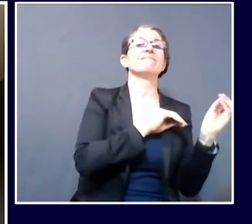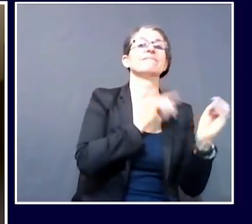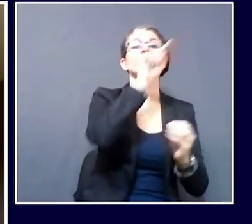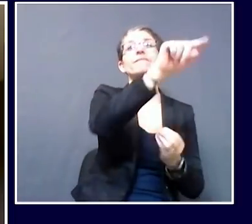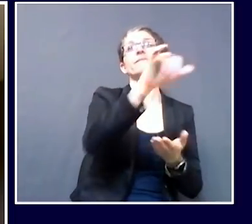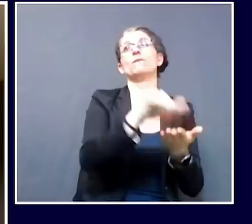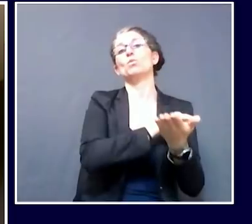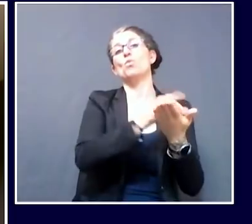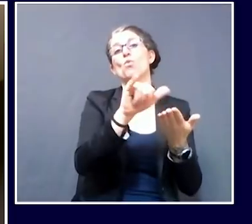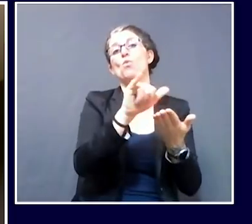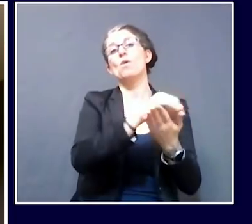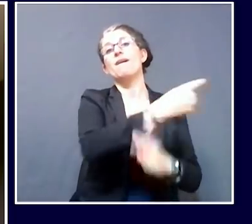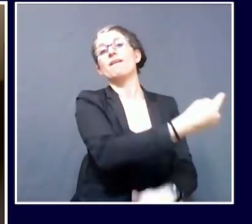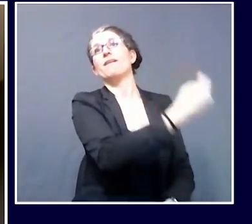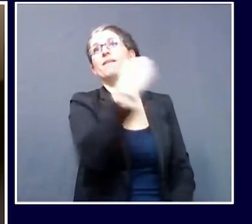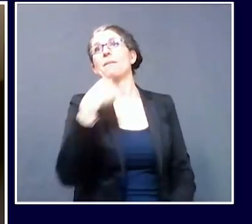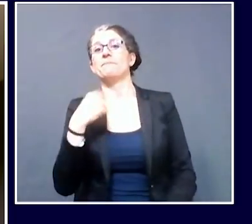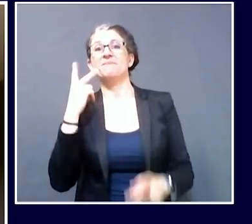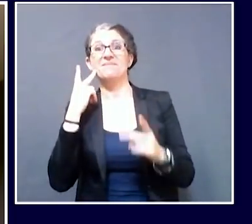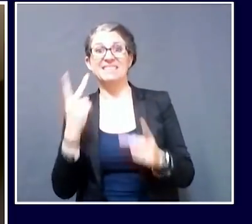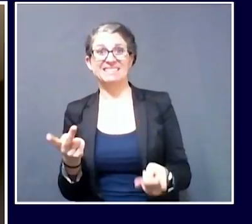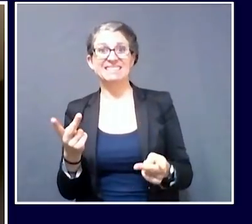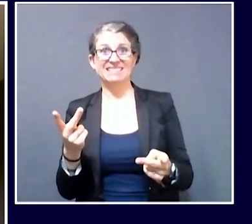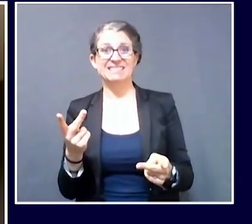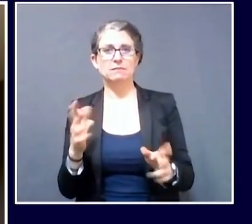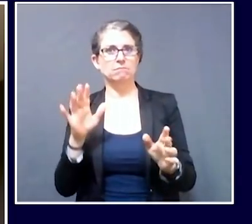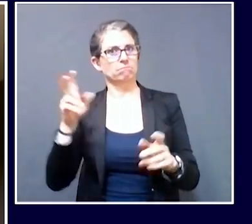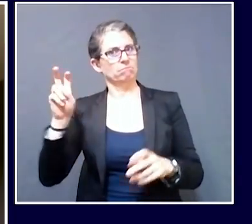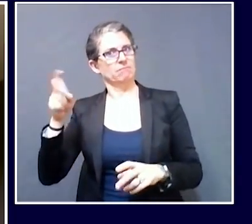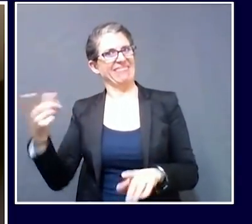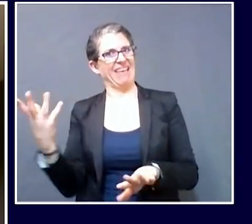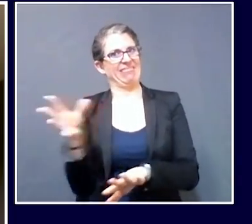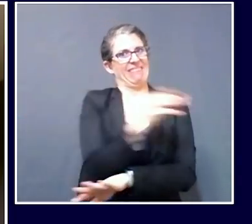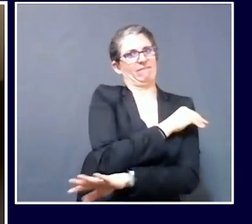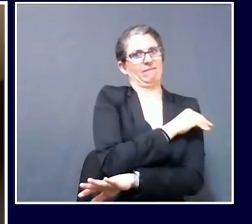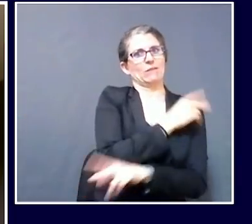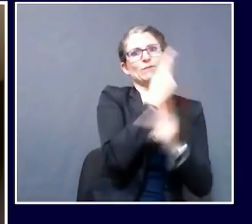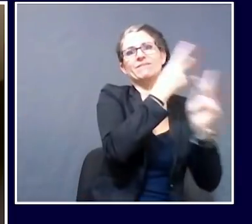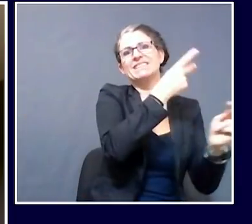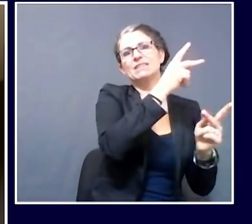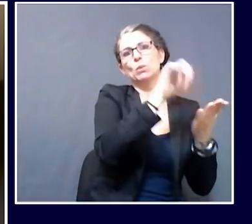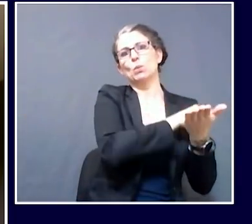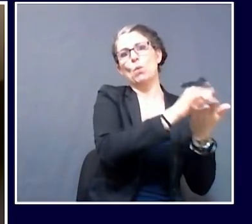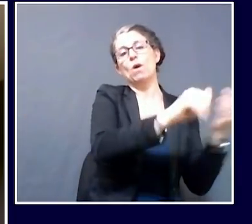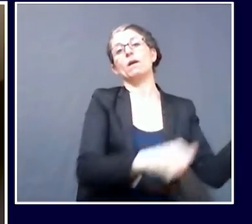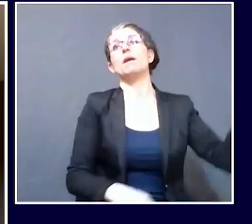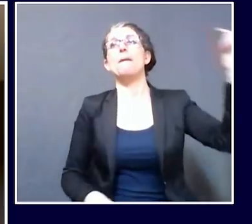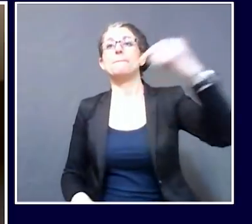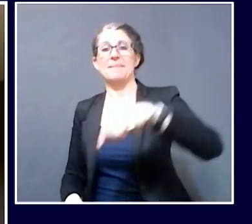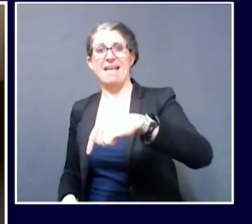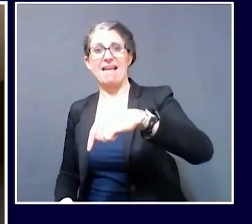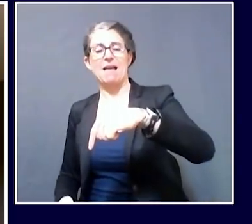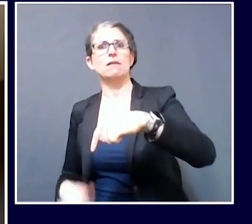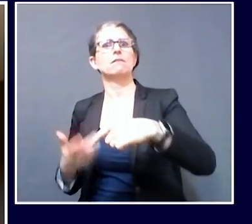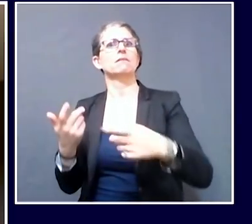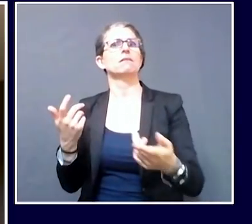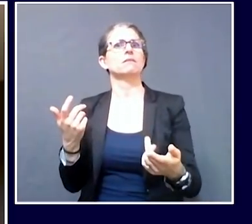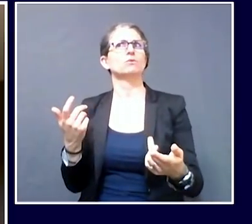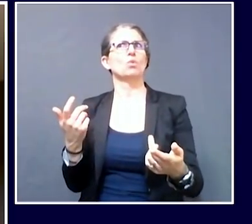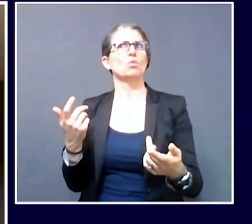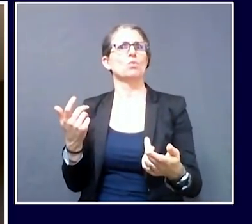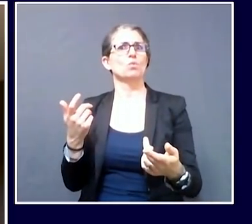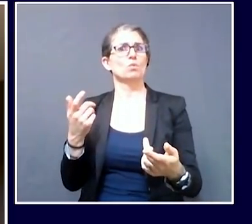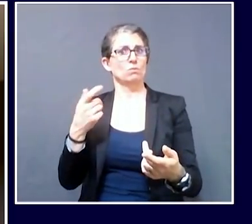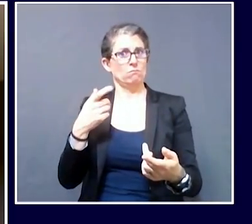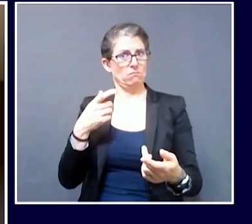then you're gone for a week or so and then you come back in, do you also need to get a negative test result